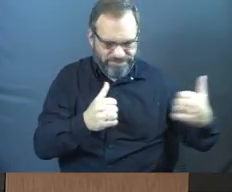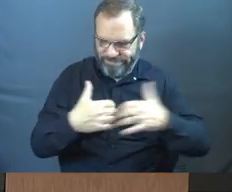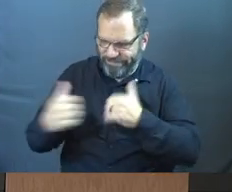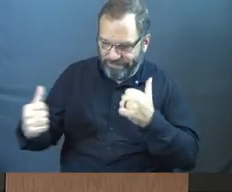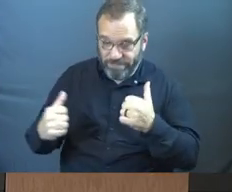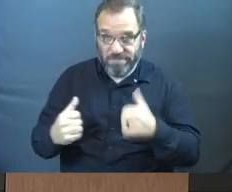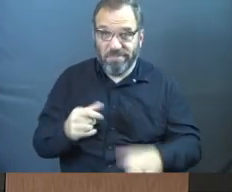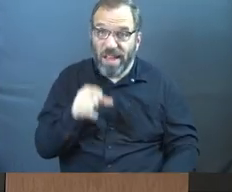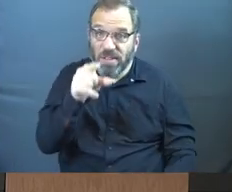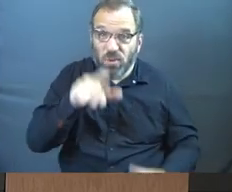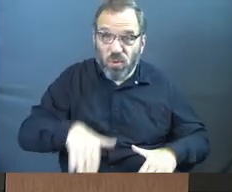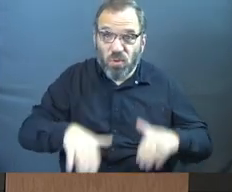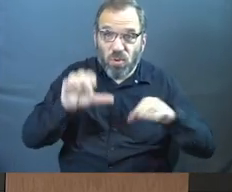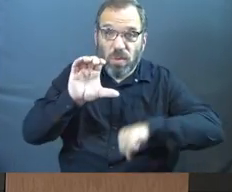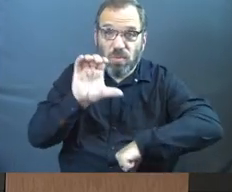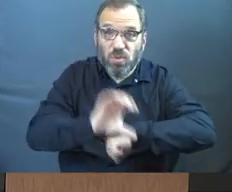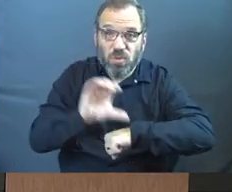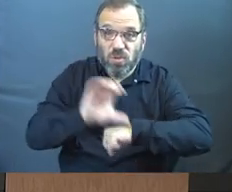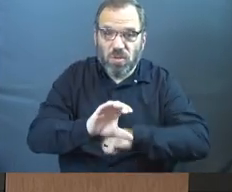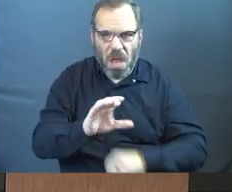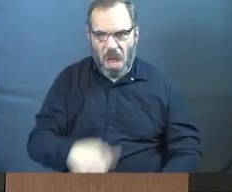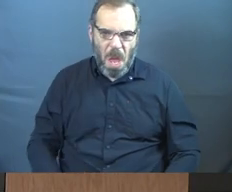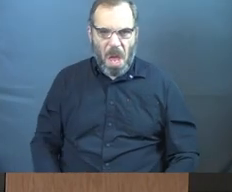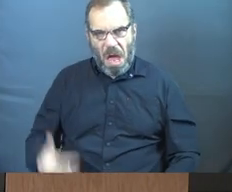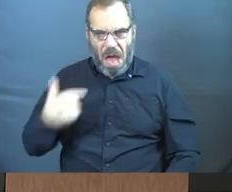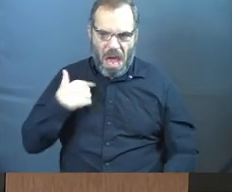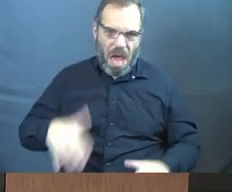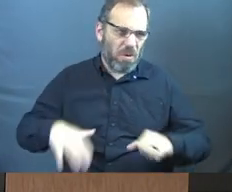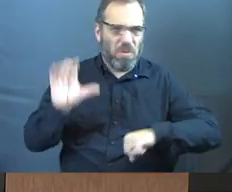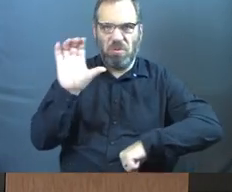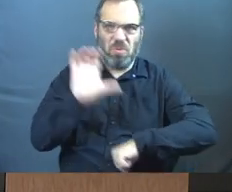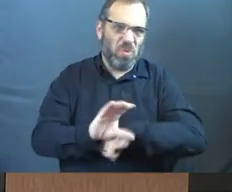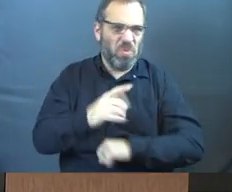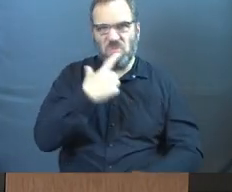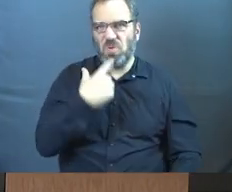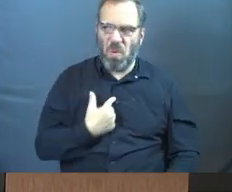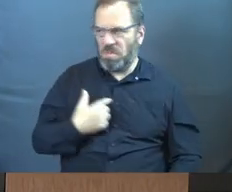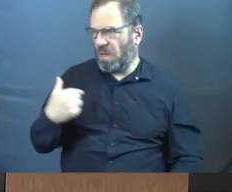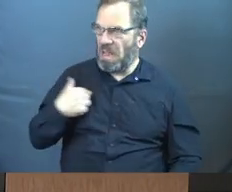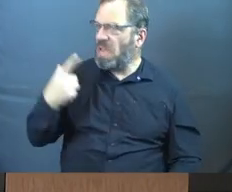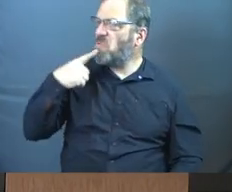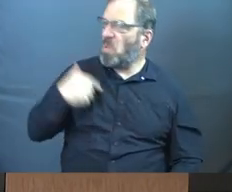And some of us grew up in churches where we were told, I grew up in a church where I was told